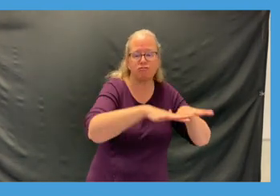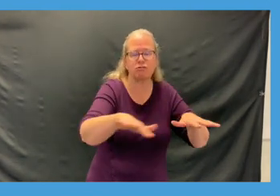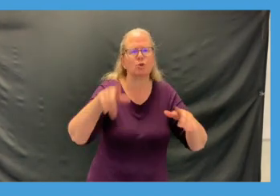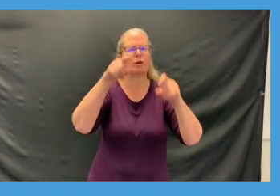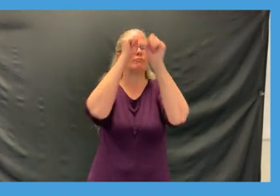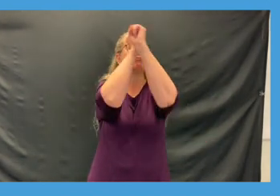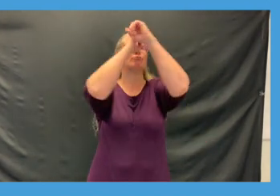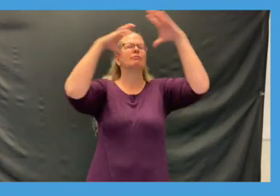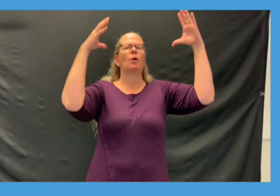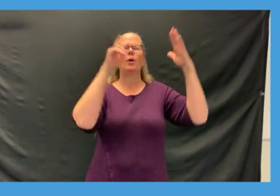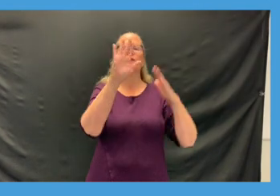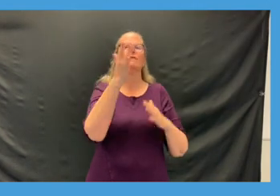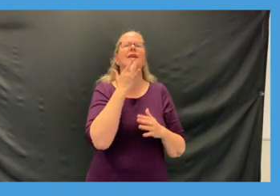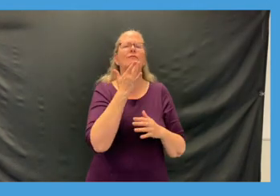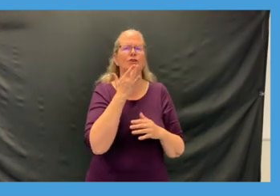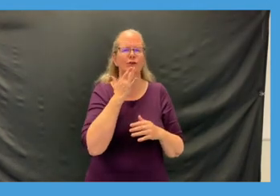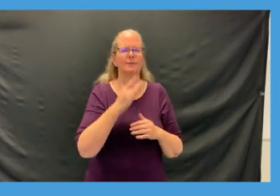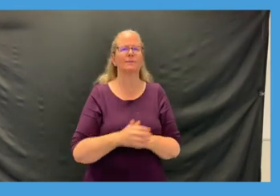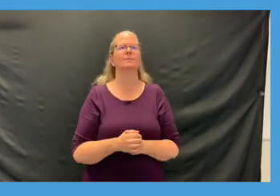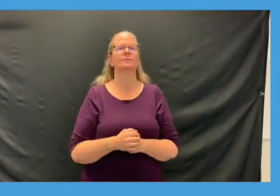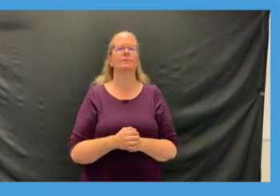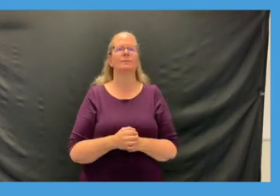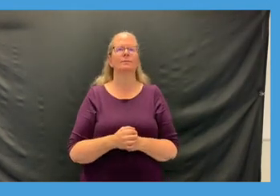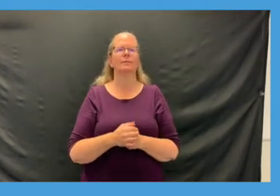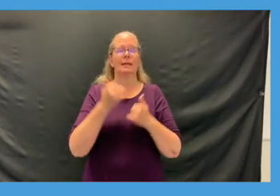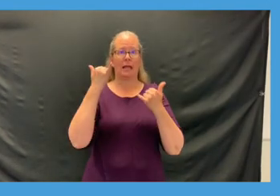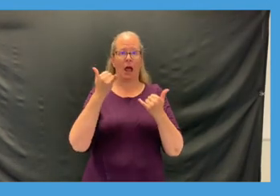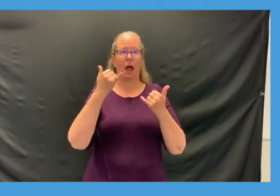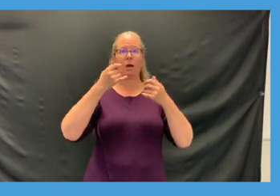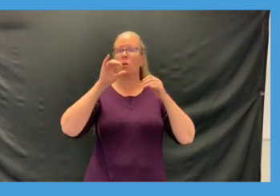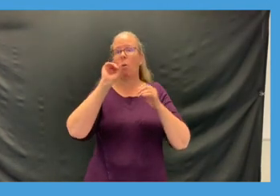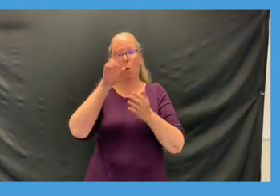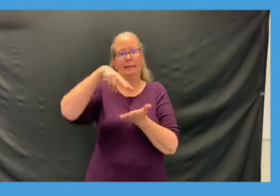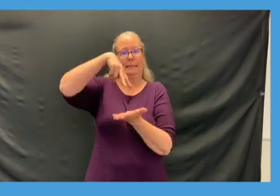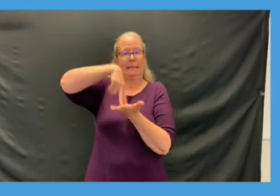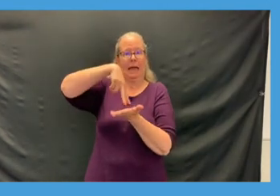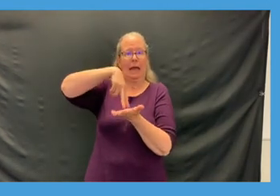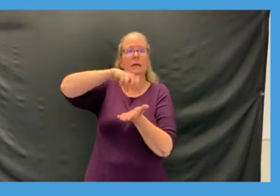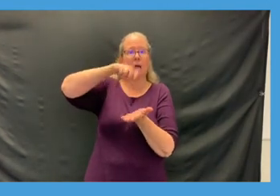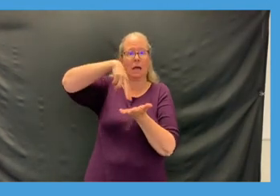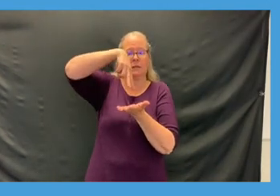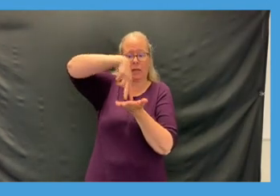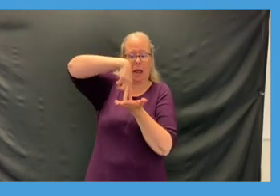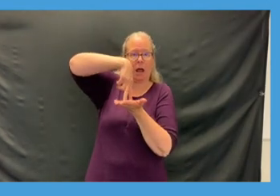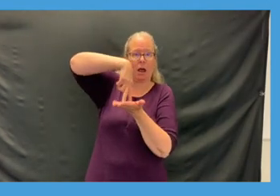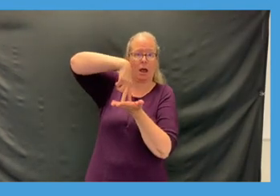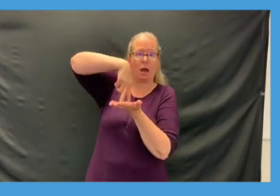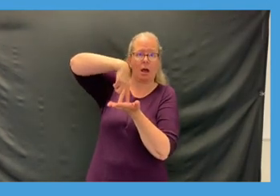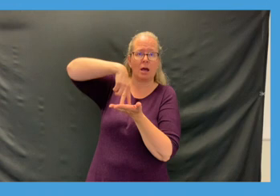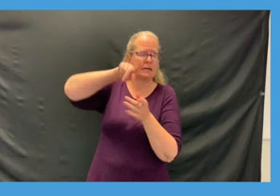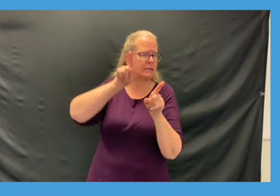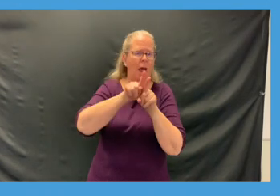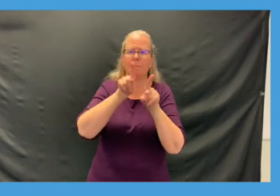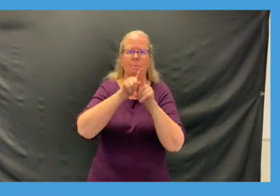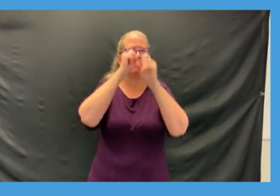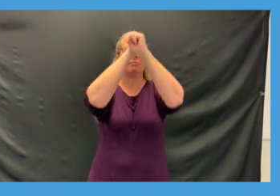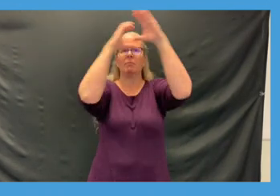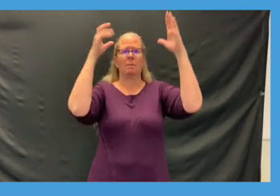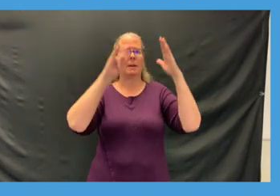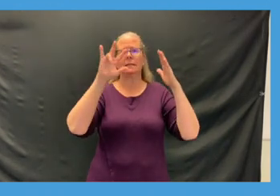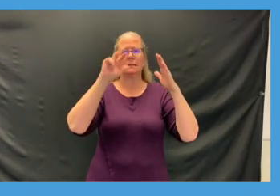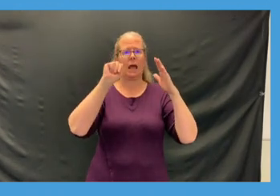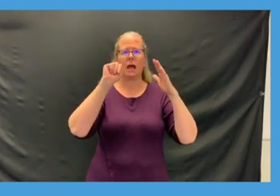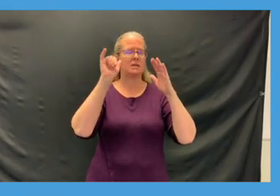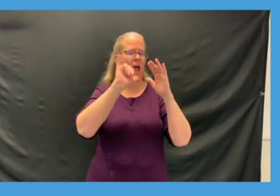far forward and you can do this one standing too if you want so your piece of pizza is just like this and you're just gonna reach and put the pizza